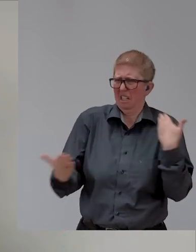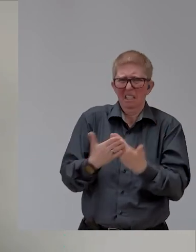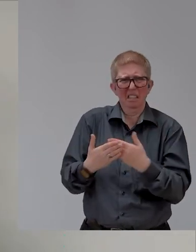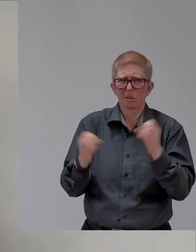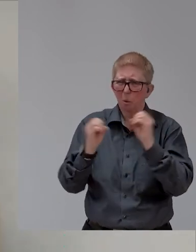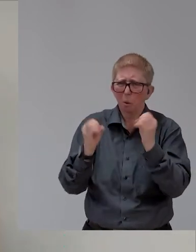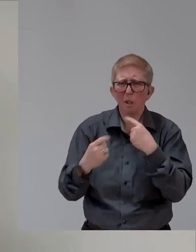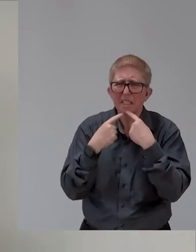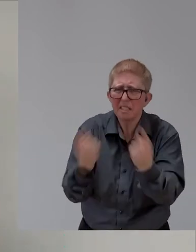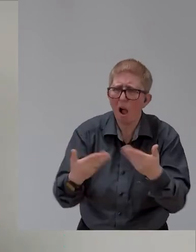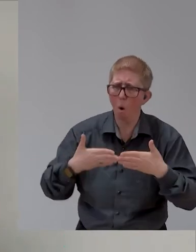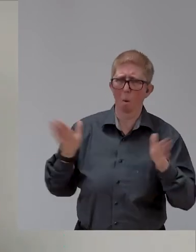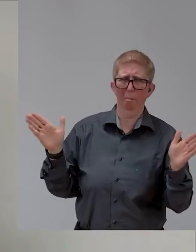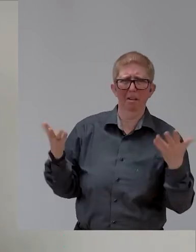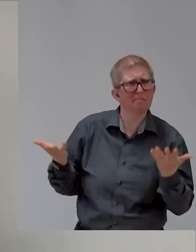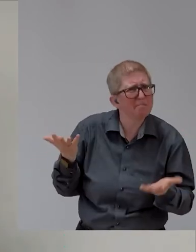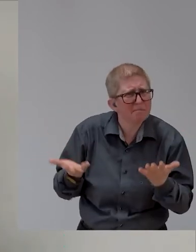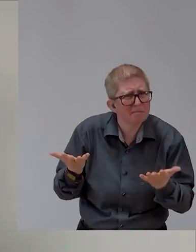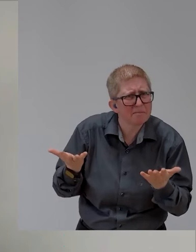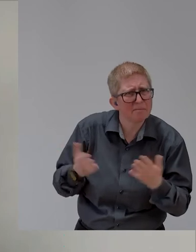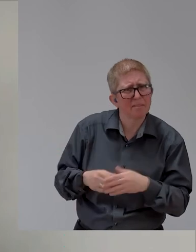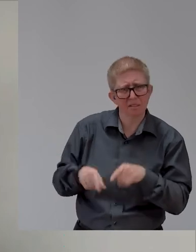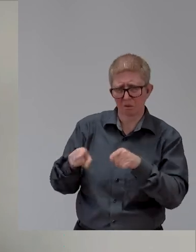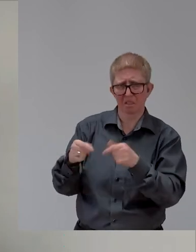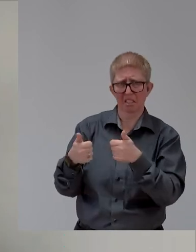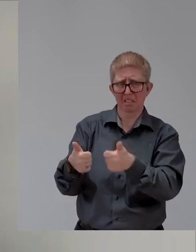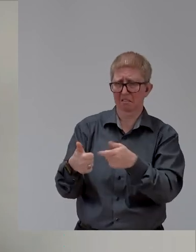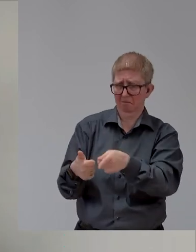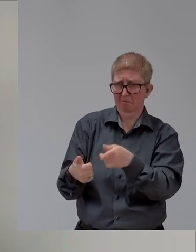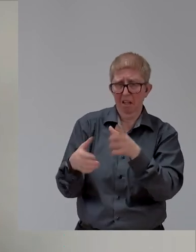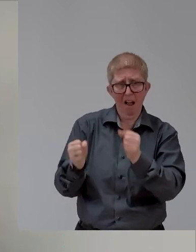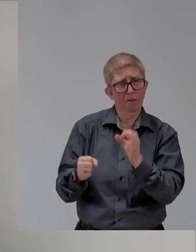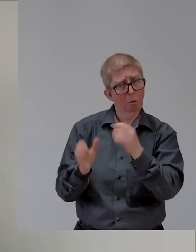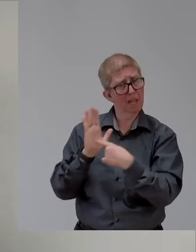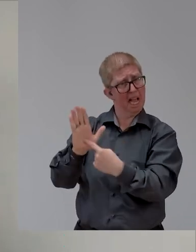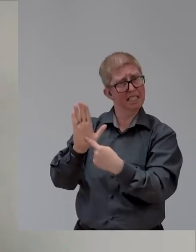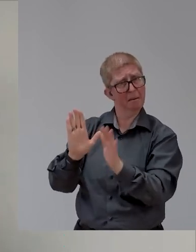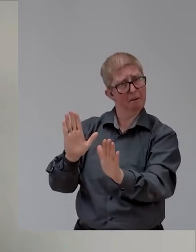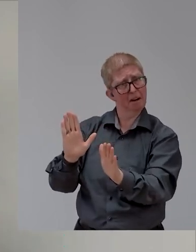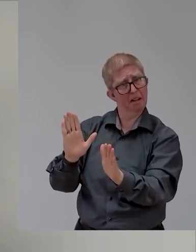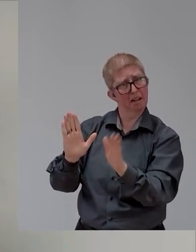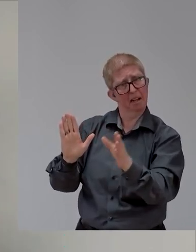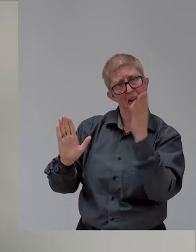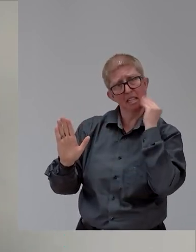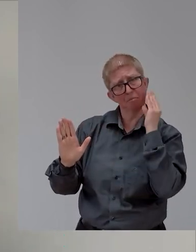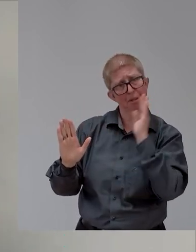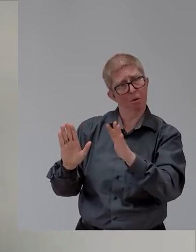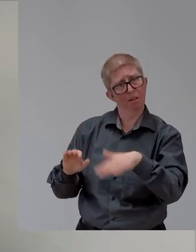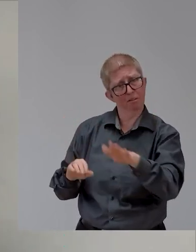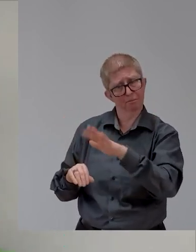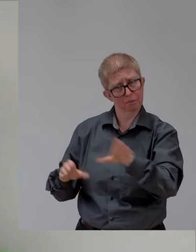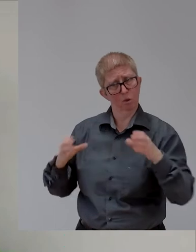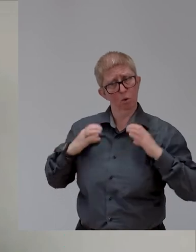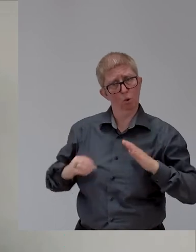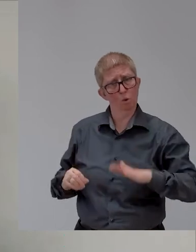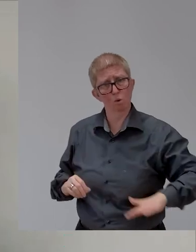but in, in you, you're a kind of a lived example. So did your shareholders after your accident, did you feel that they were kind of like,